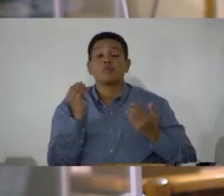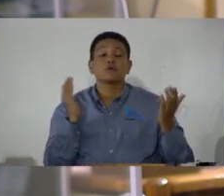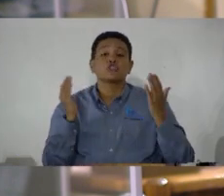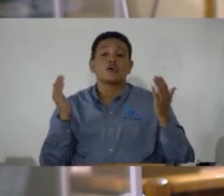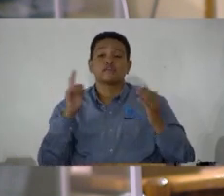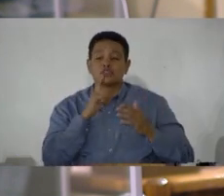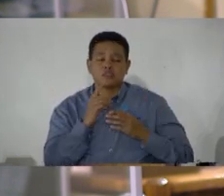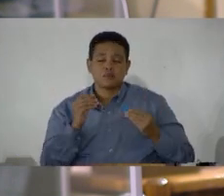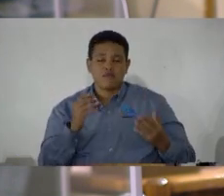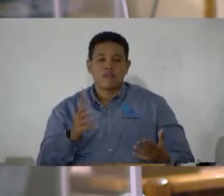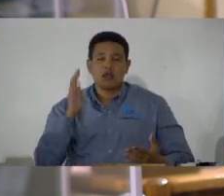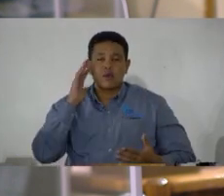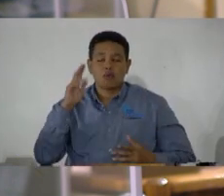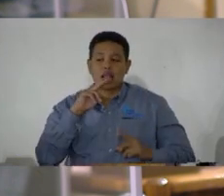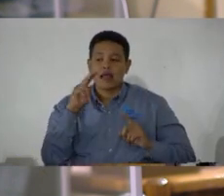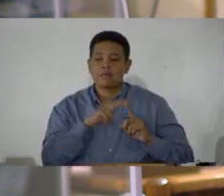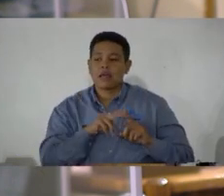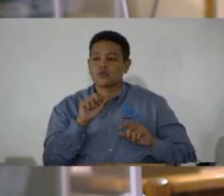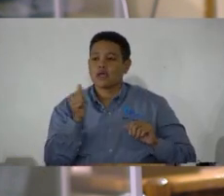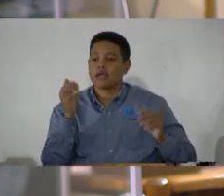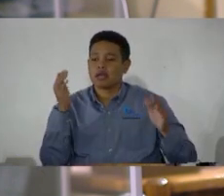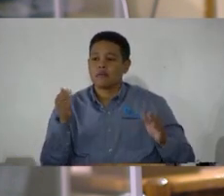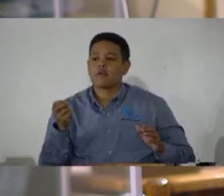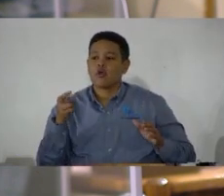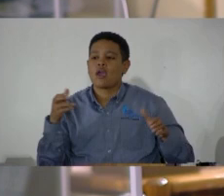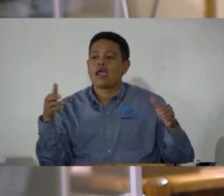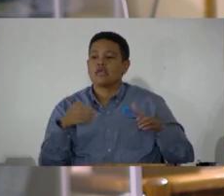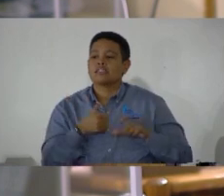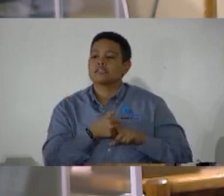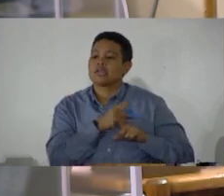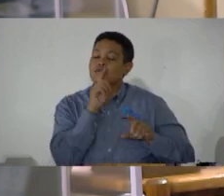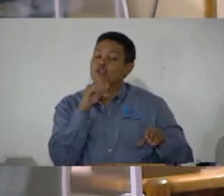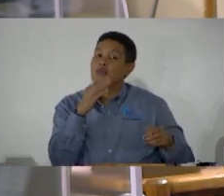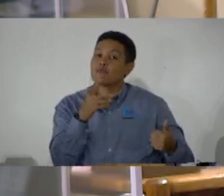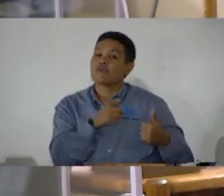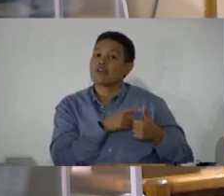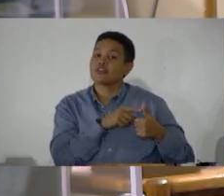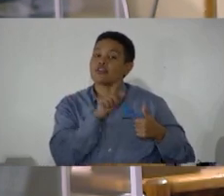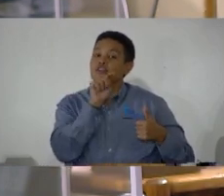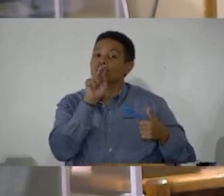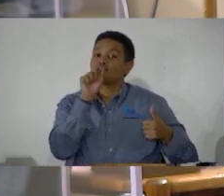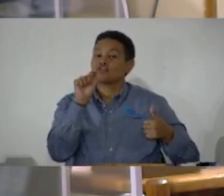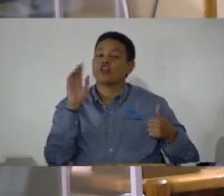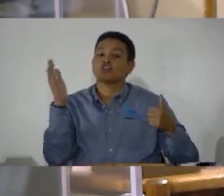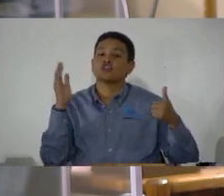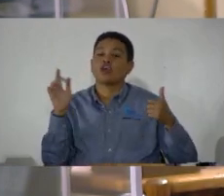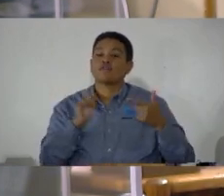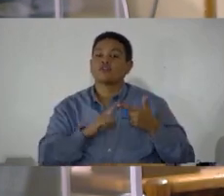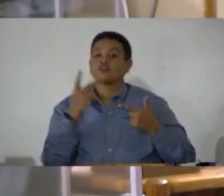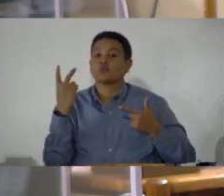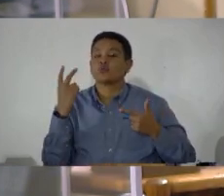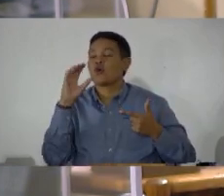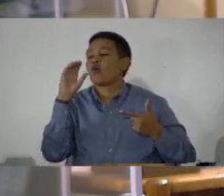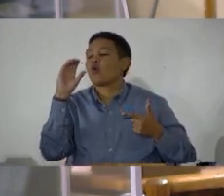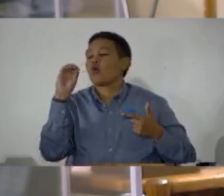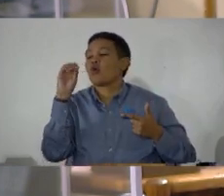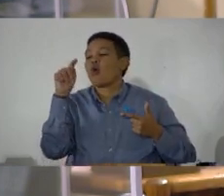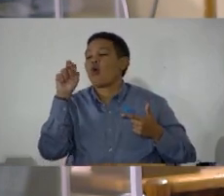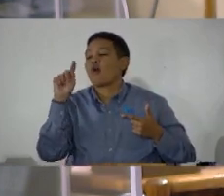will apply to any person or entity providing, one, a trust service, or two, a corporate service.